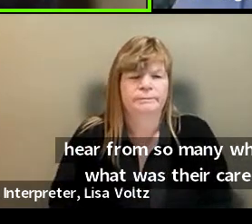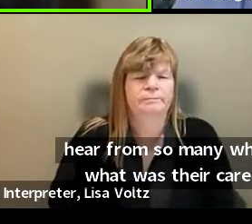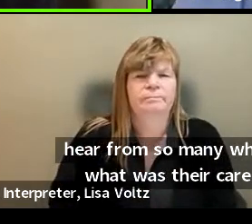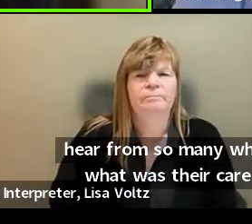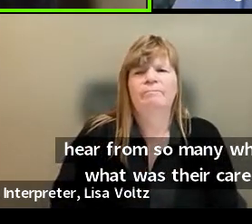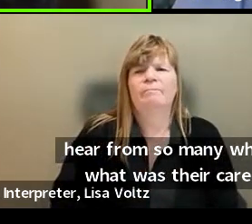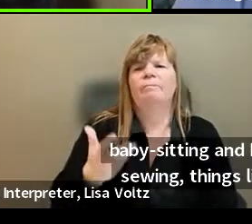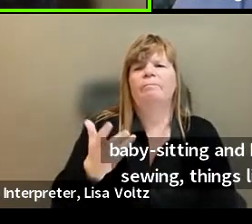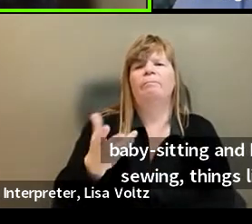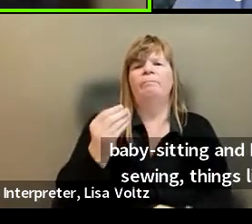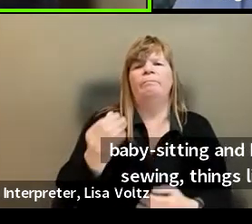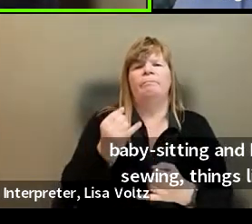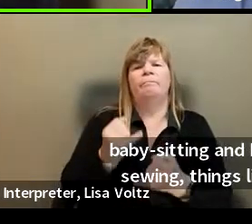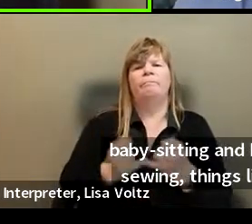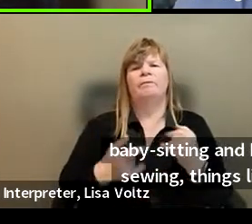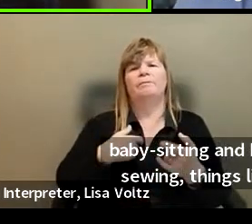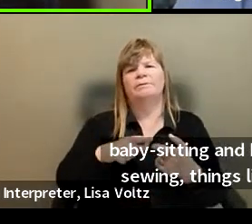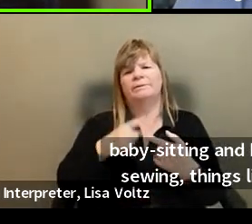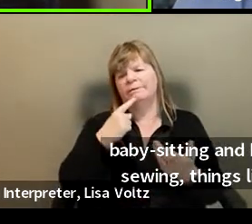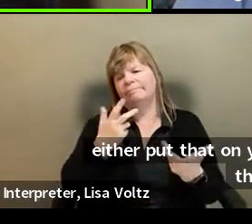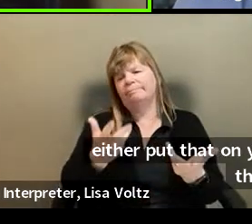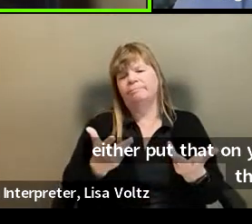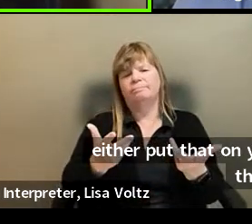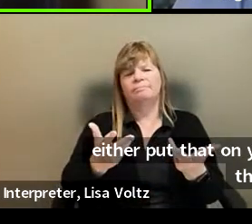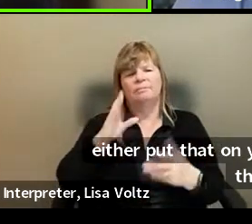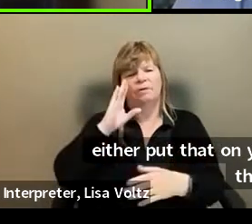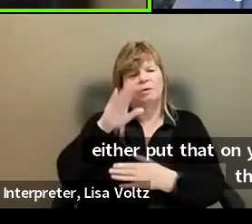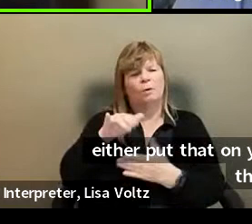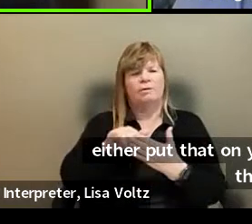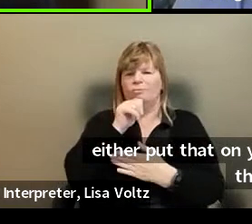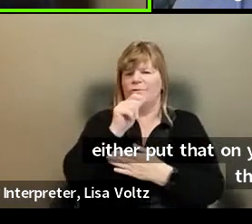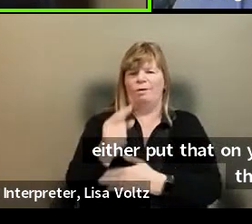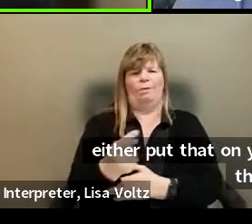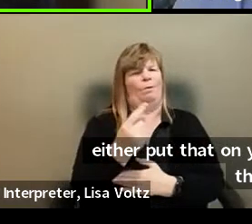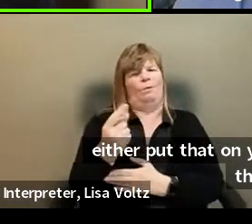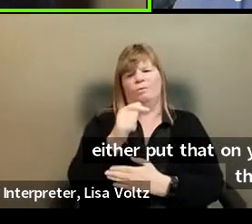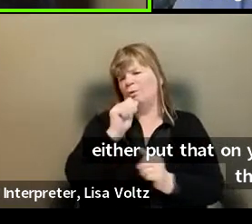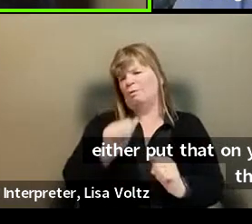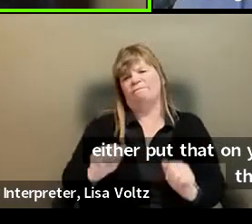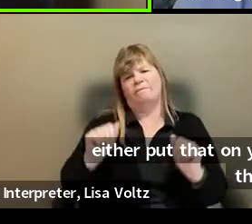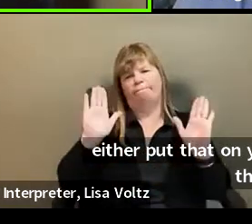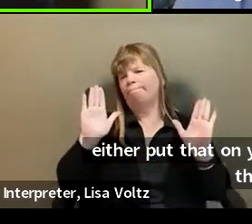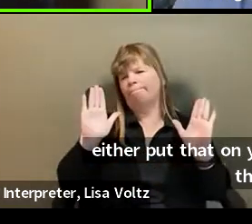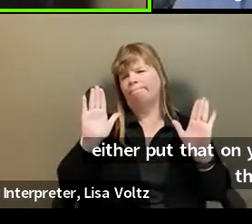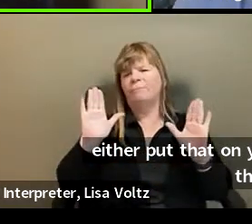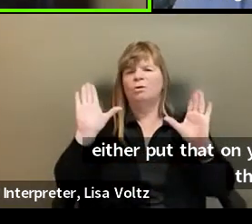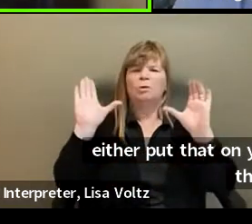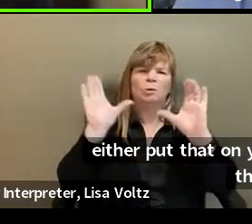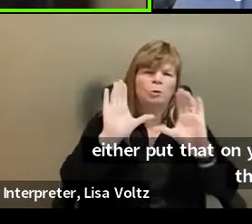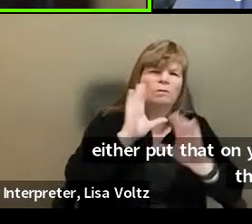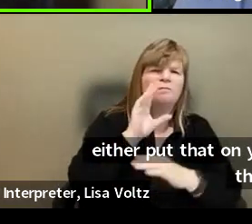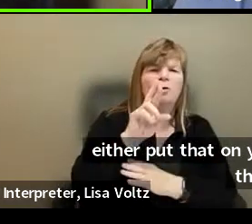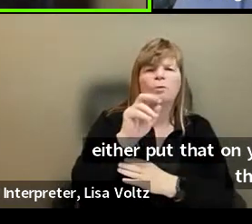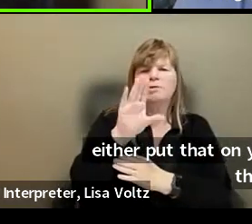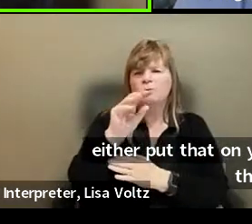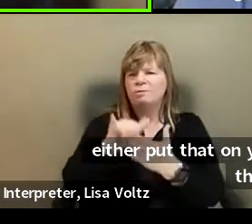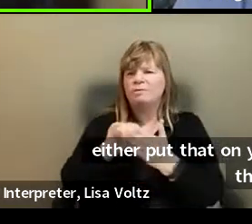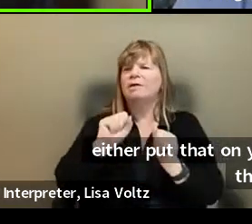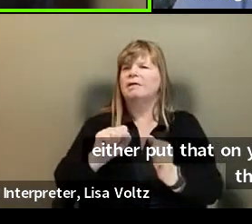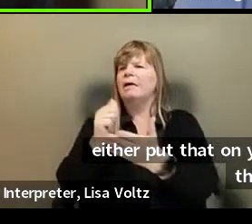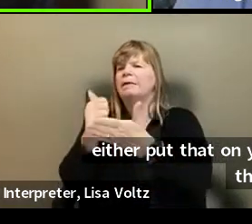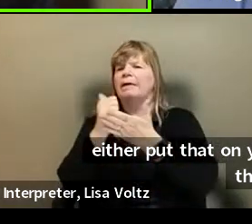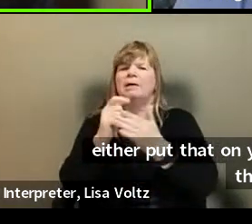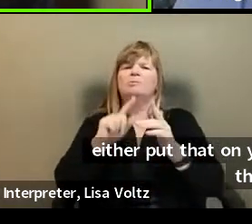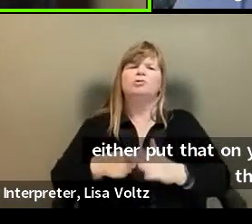Um, and then last, I wanted to say, know, uh, that you're not alone and don't give up. Um, seek out resources to help you, um, and start